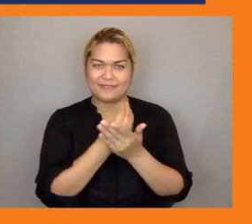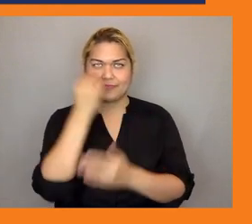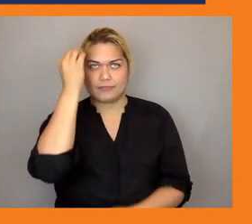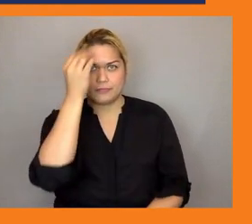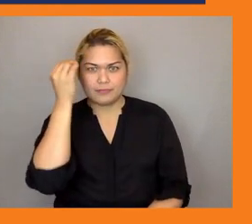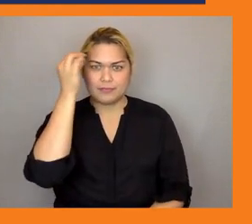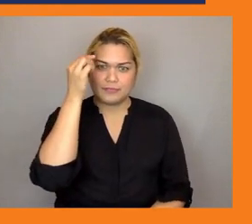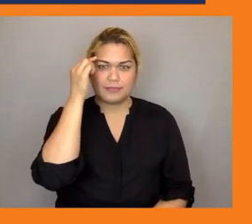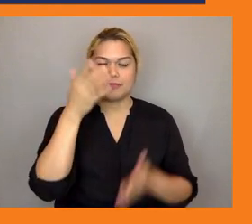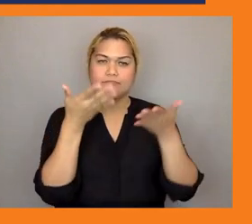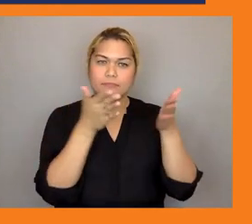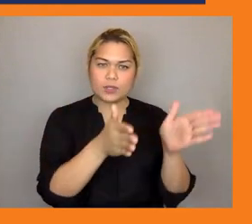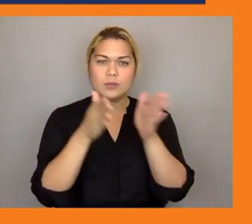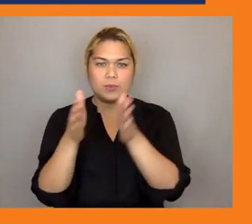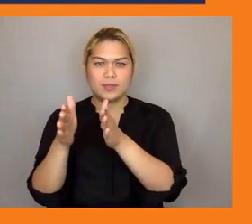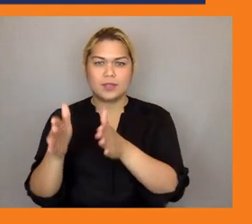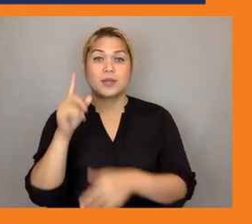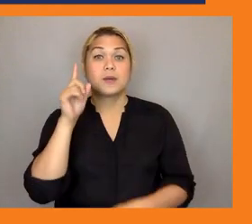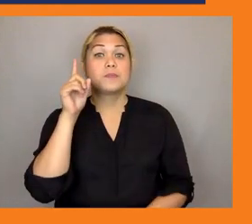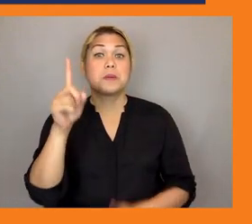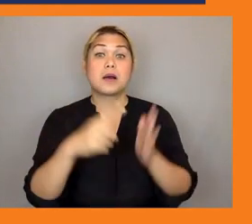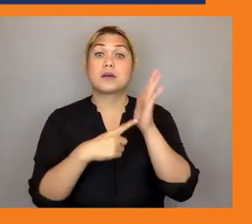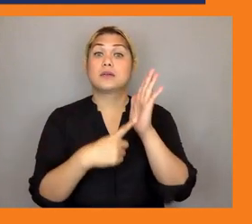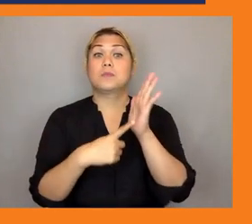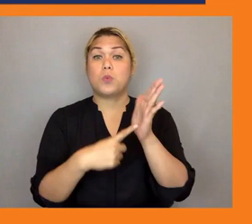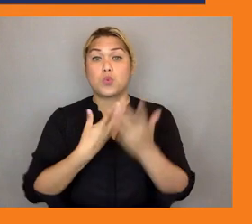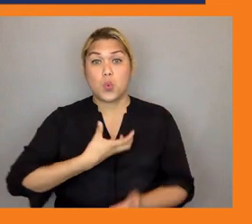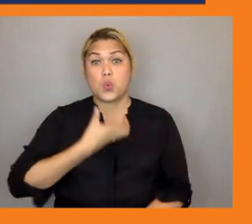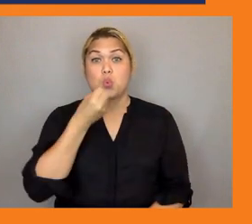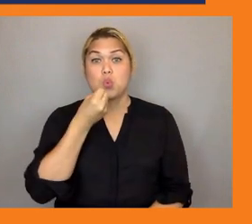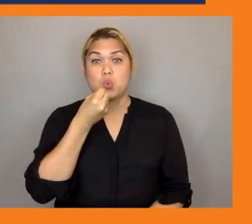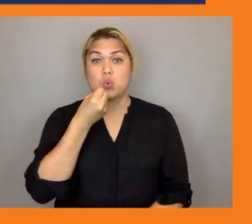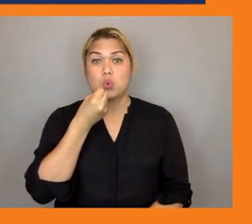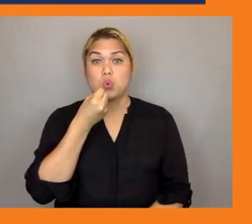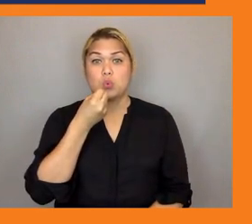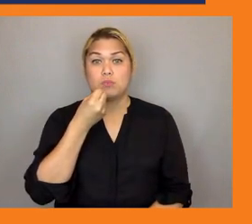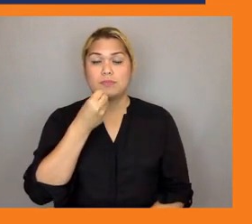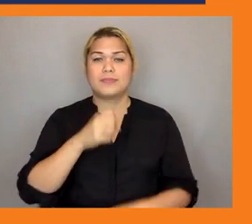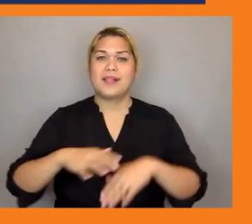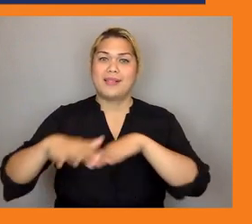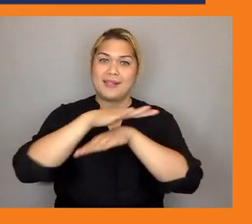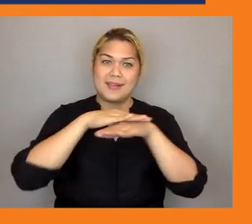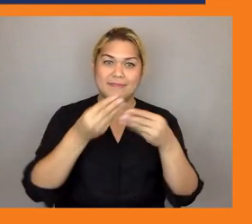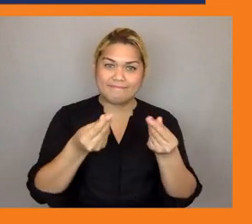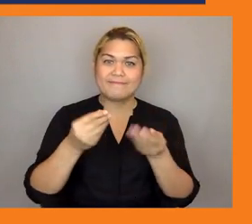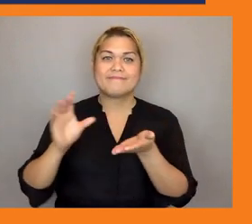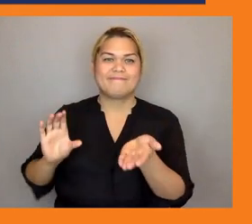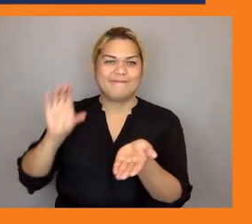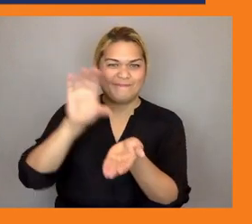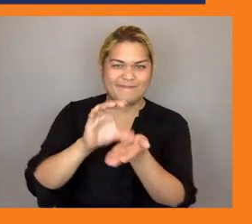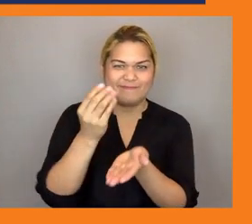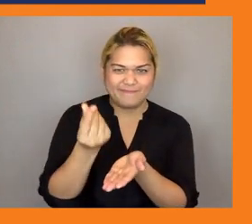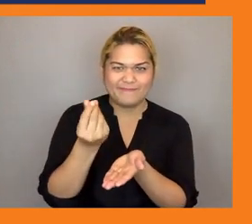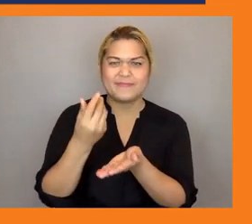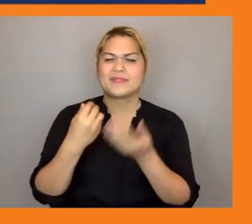land or or or financial capital and and other aspects so one oh so this means we need an